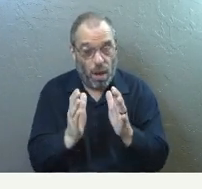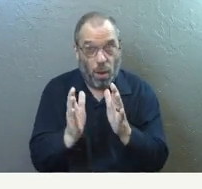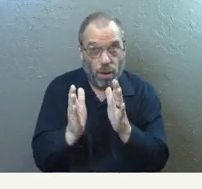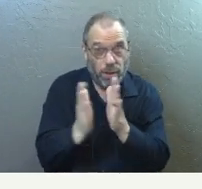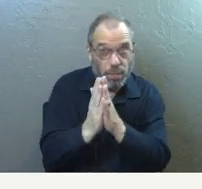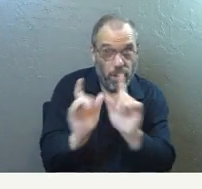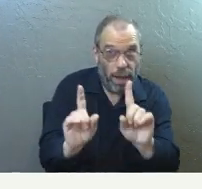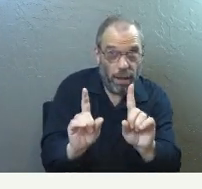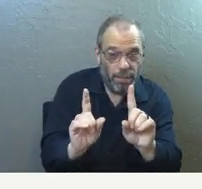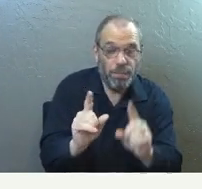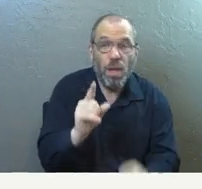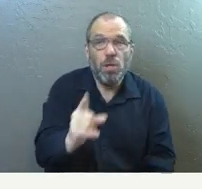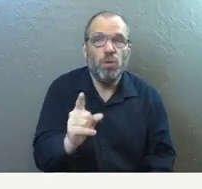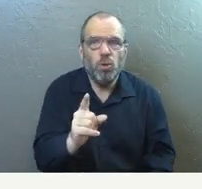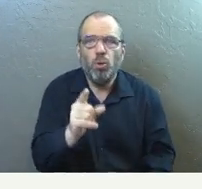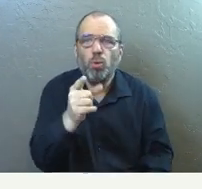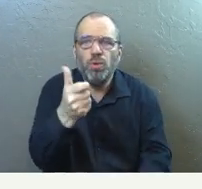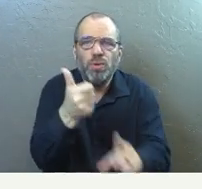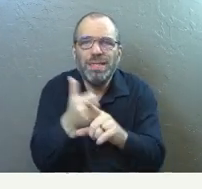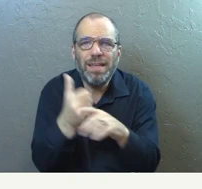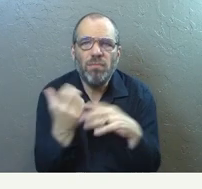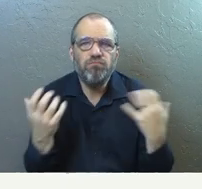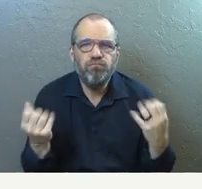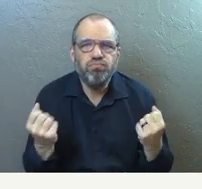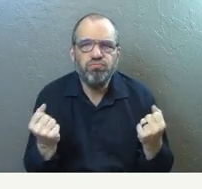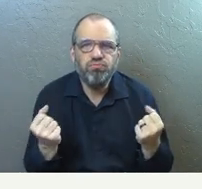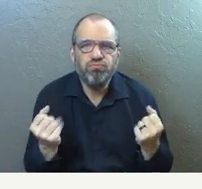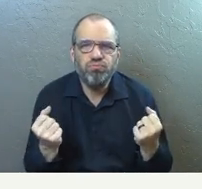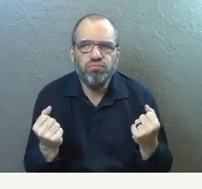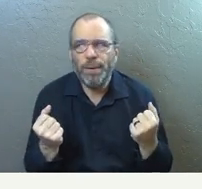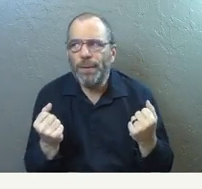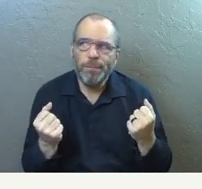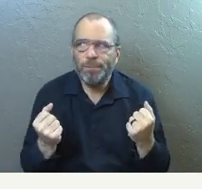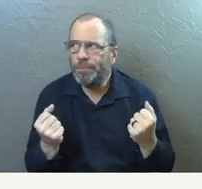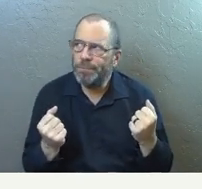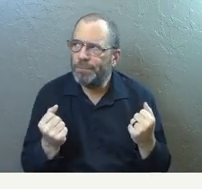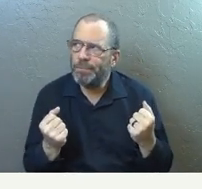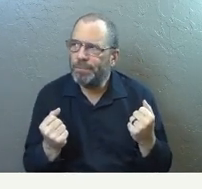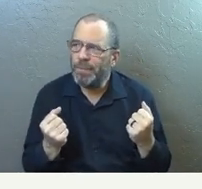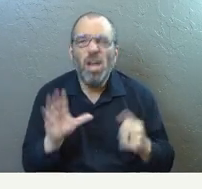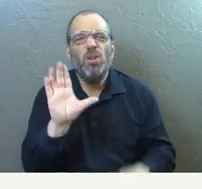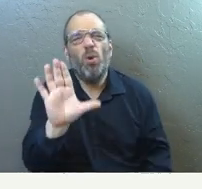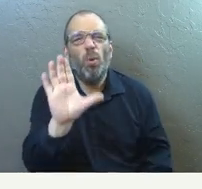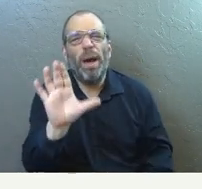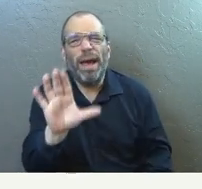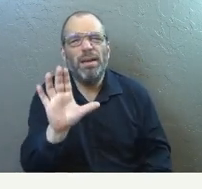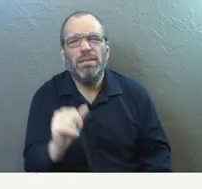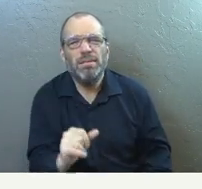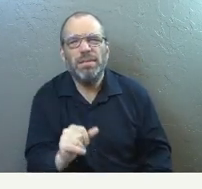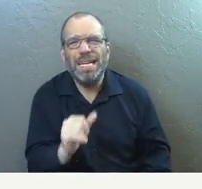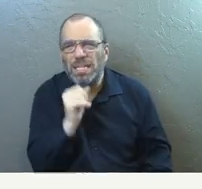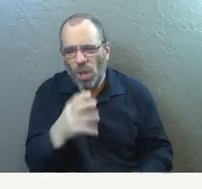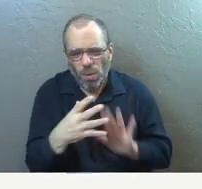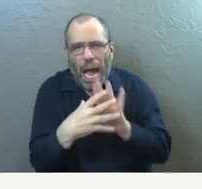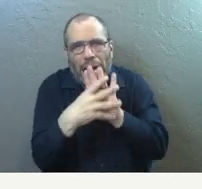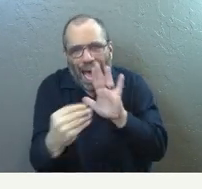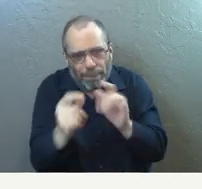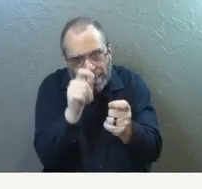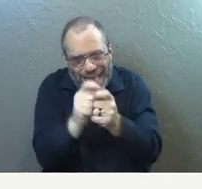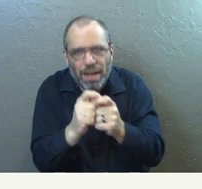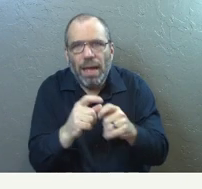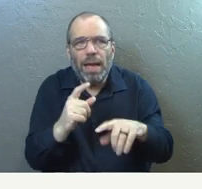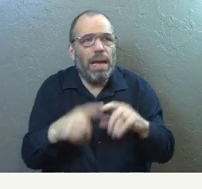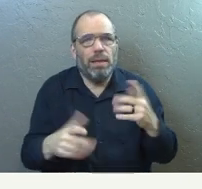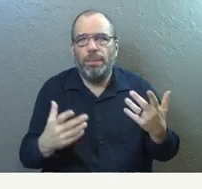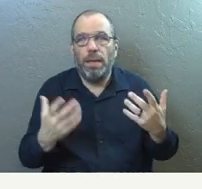pray this prayer, you're going to speak these words in your own, in your own way. And it can be out